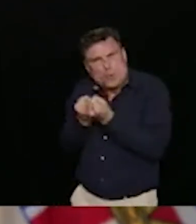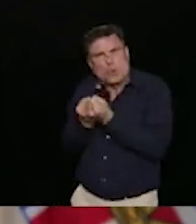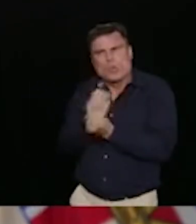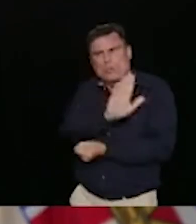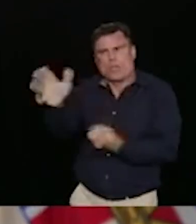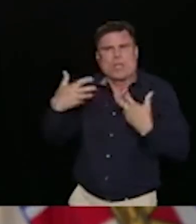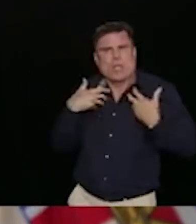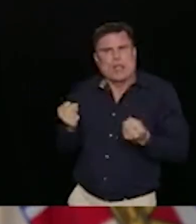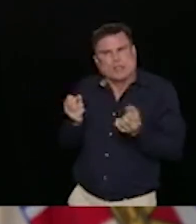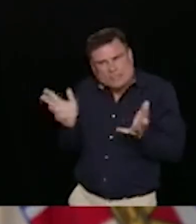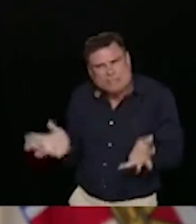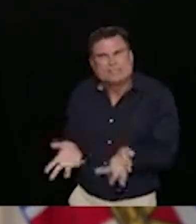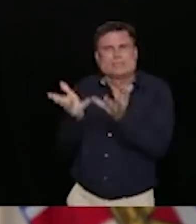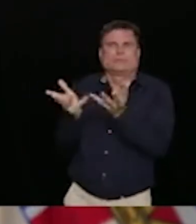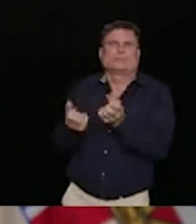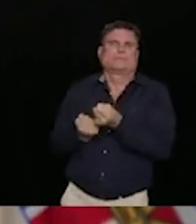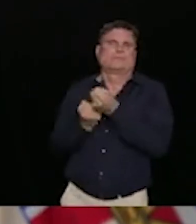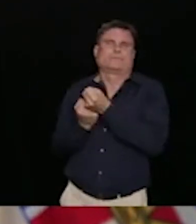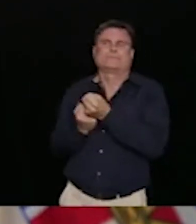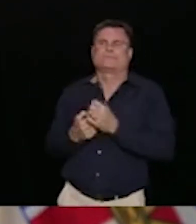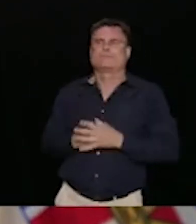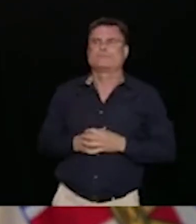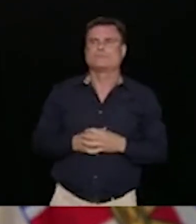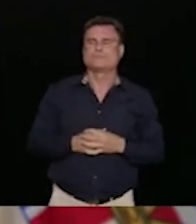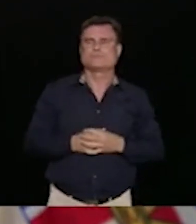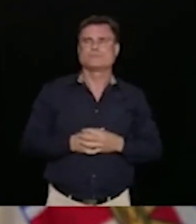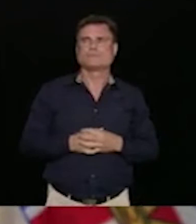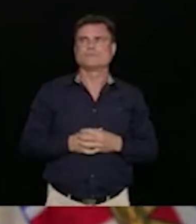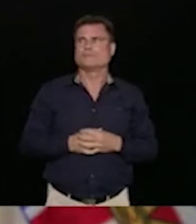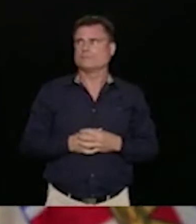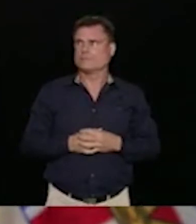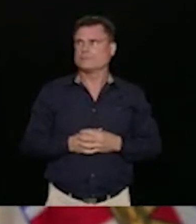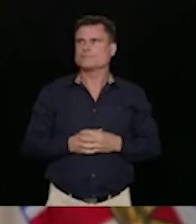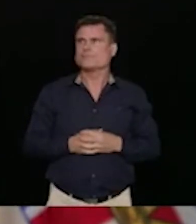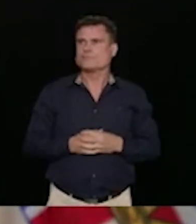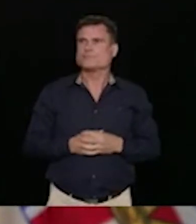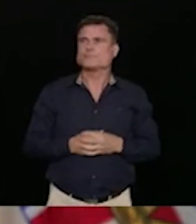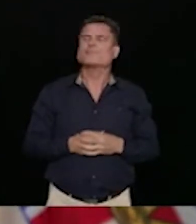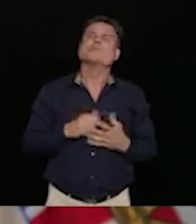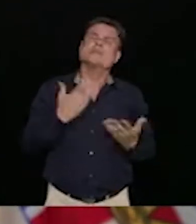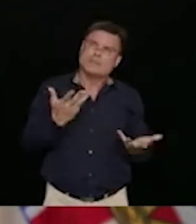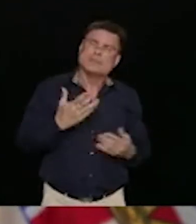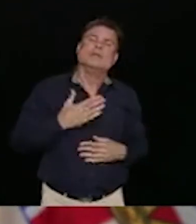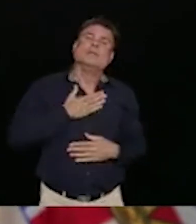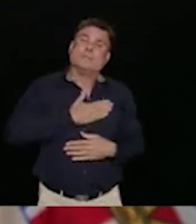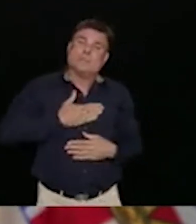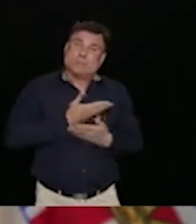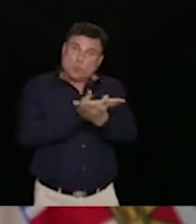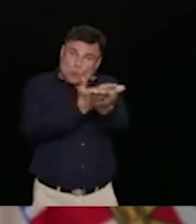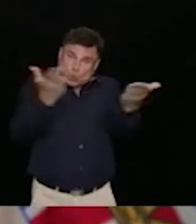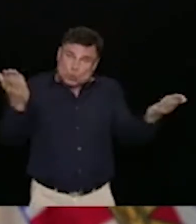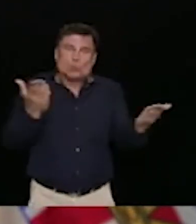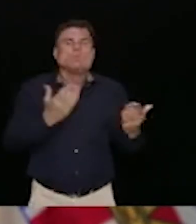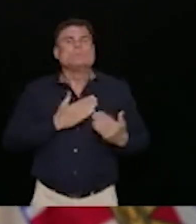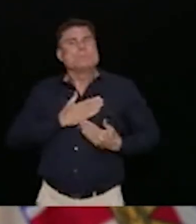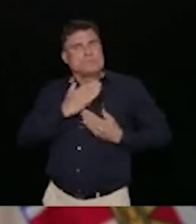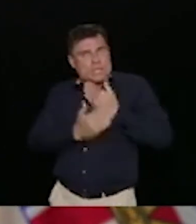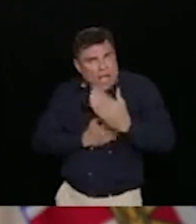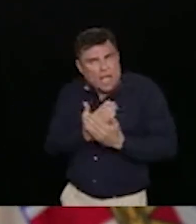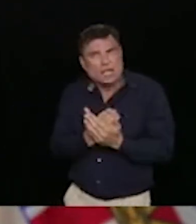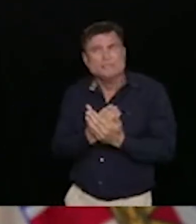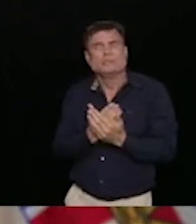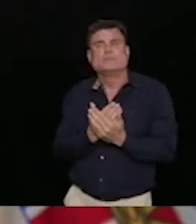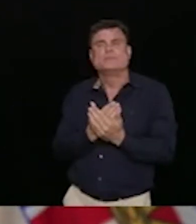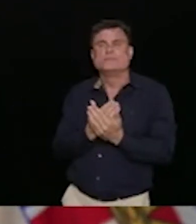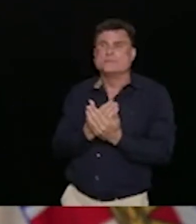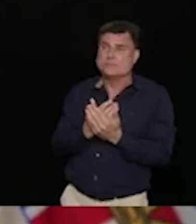Finally, I think it is very important for us to be kind to people who use drugs. To escape the pain that they live